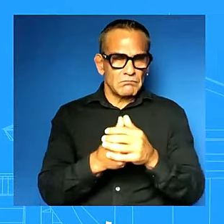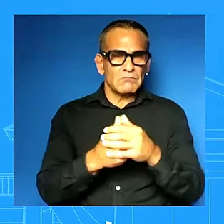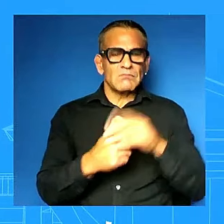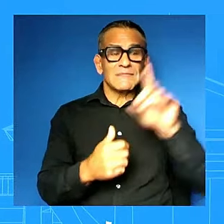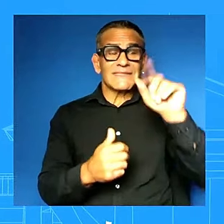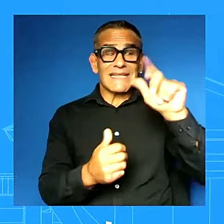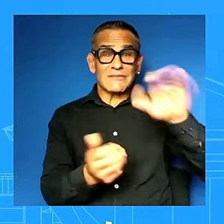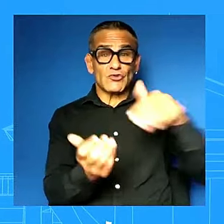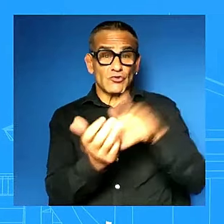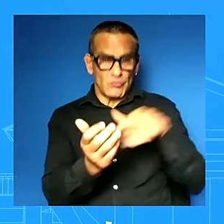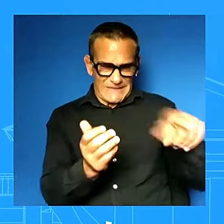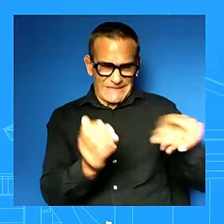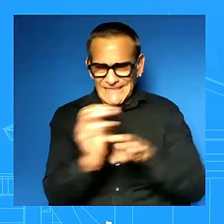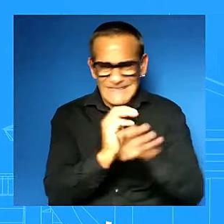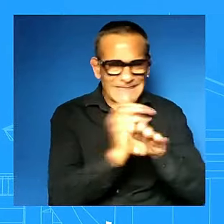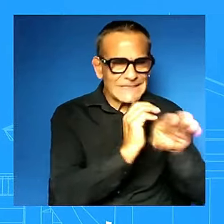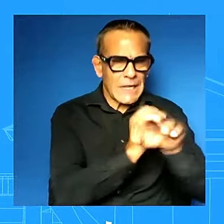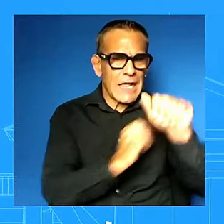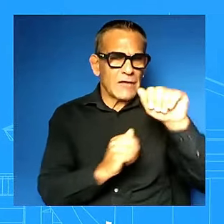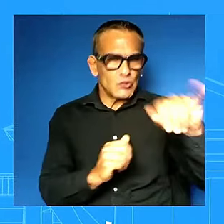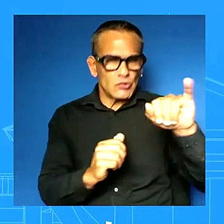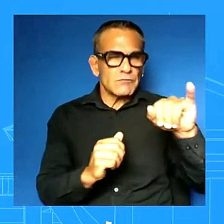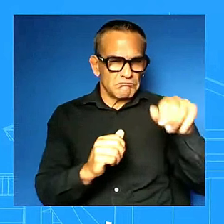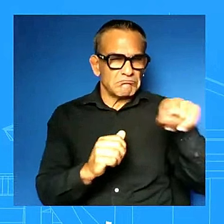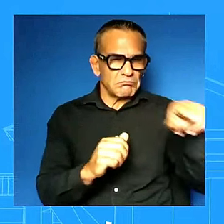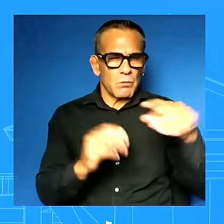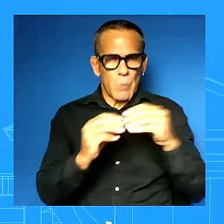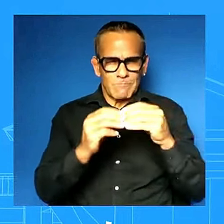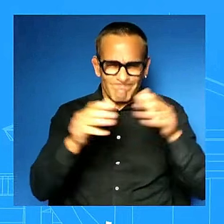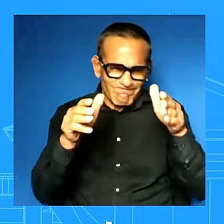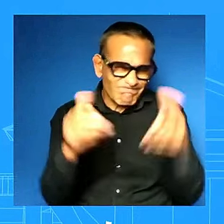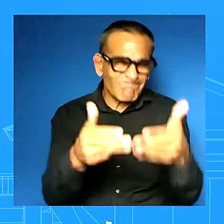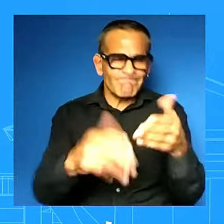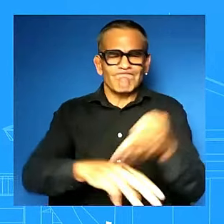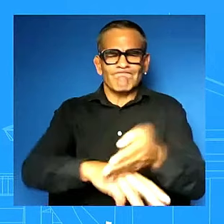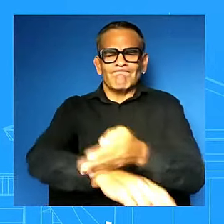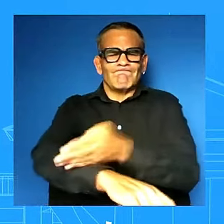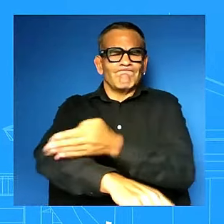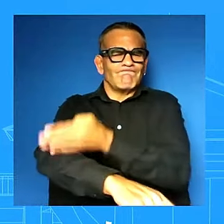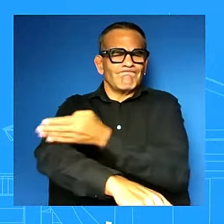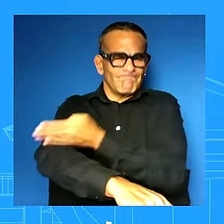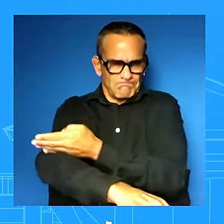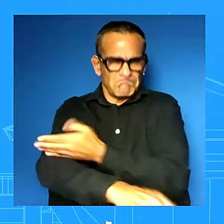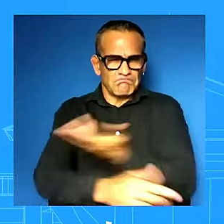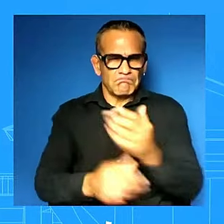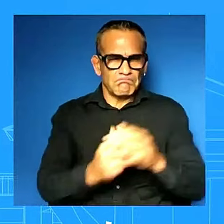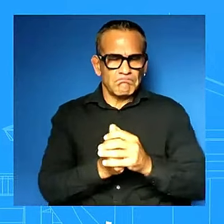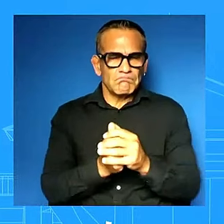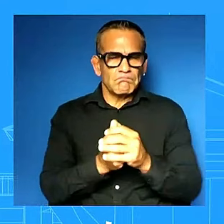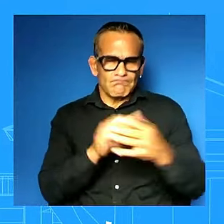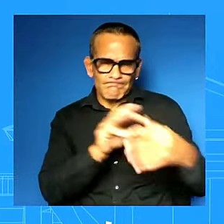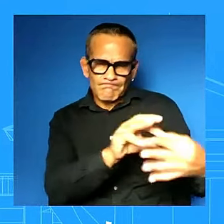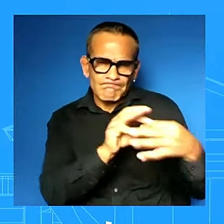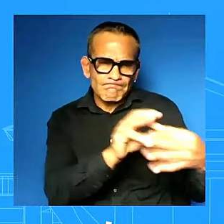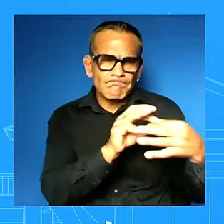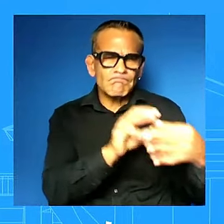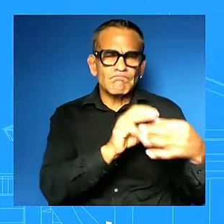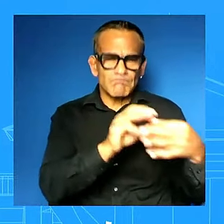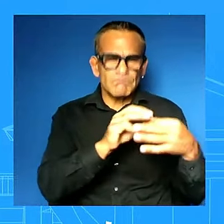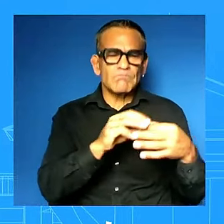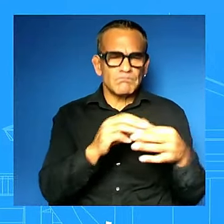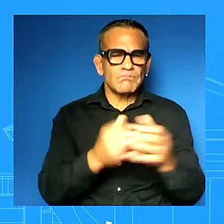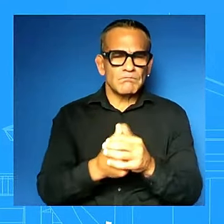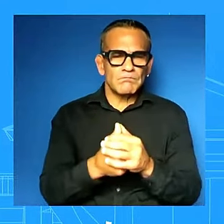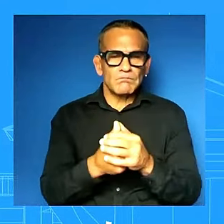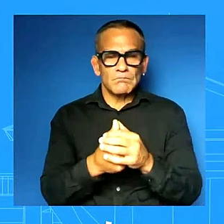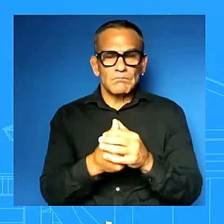focused on accelerating public private collaboration in advance of u.s leadership in a in advancing u.s leadership in ai and how to meet